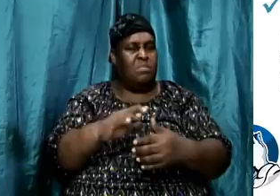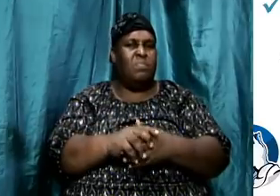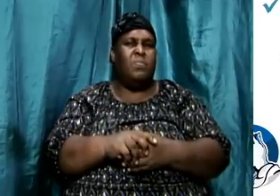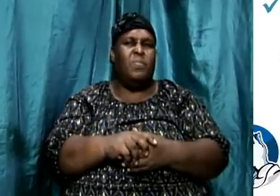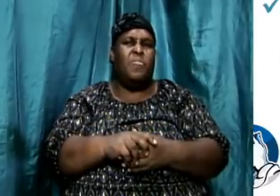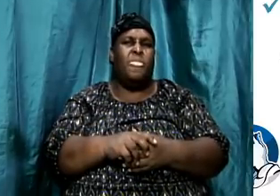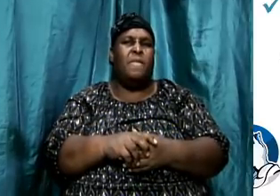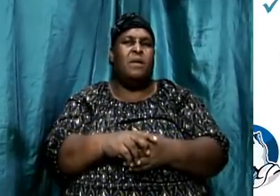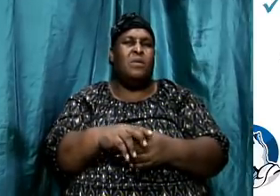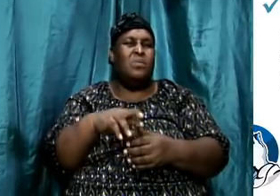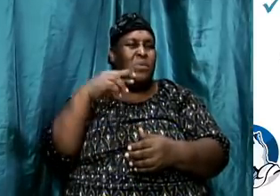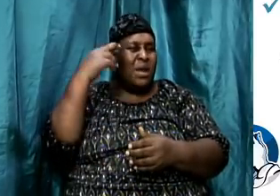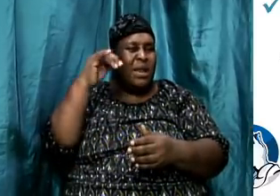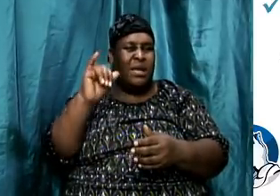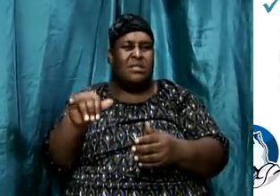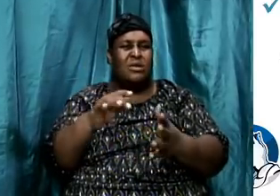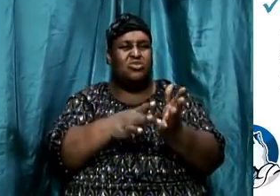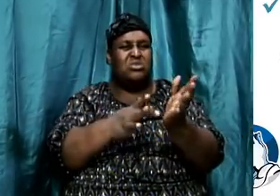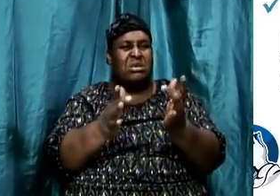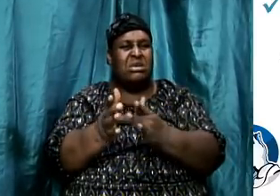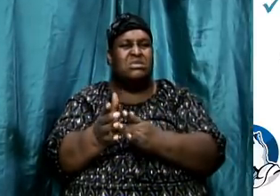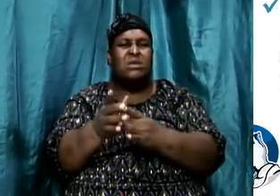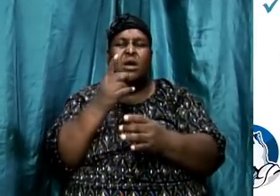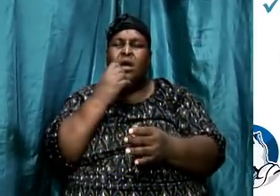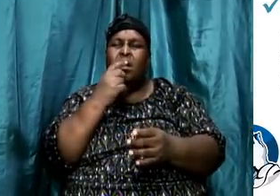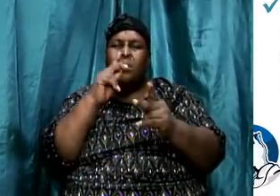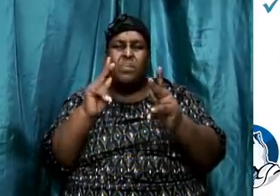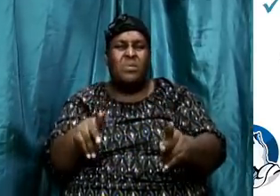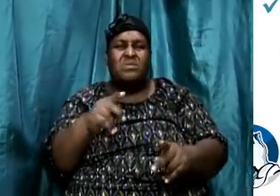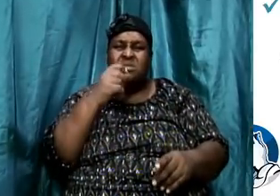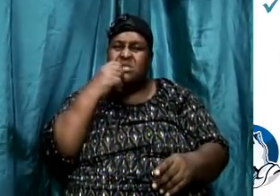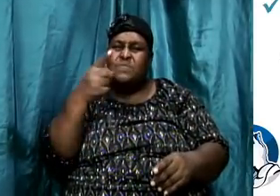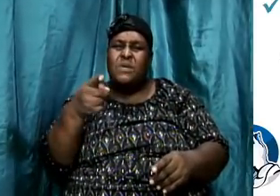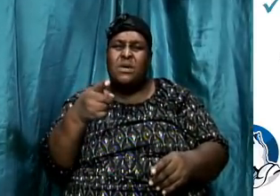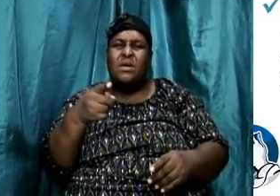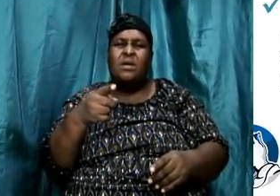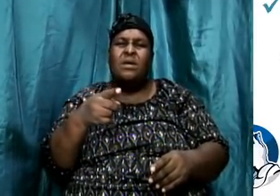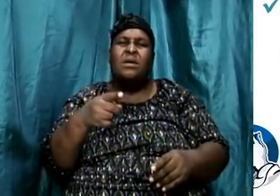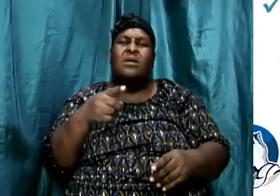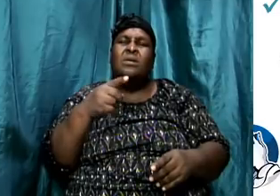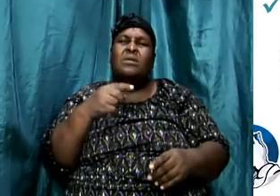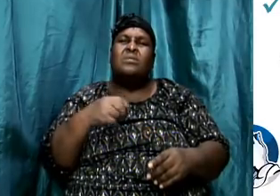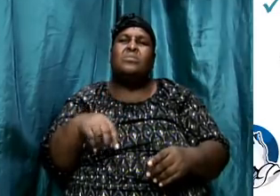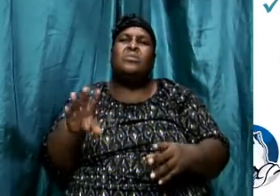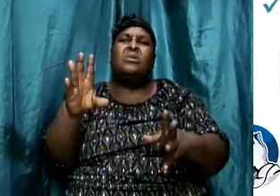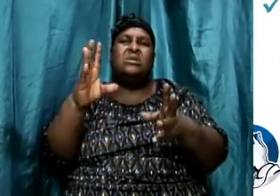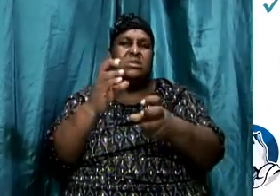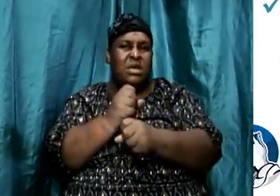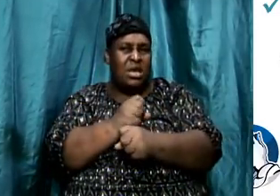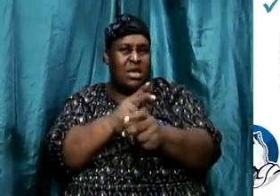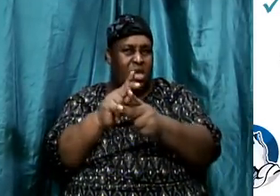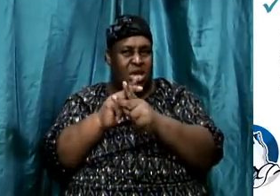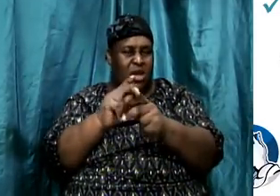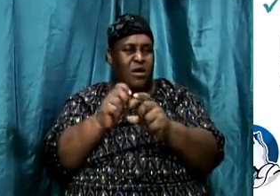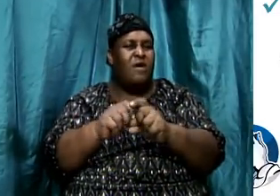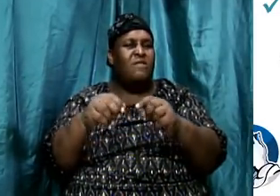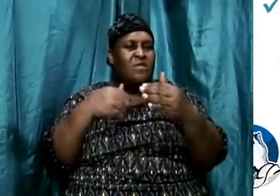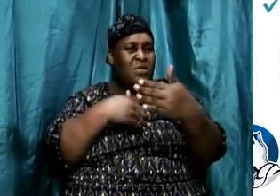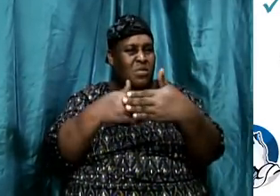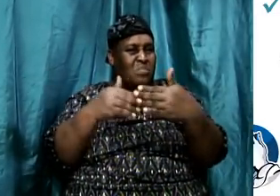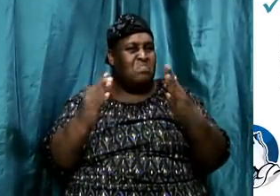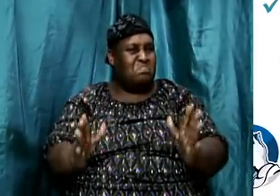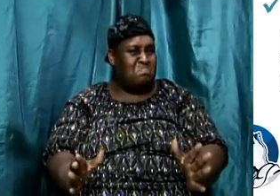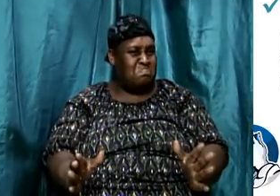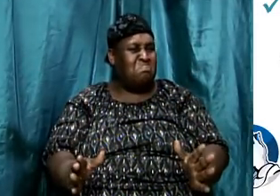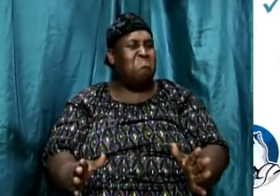realizing that Jesus who was the person who was talking was actually saying that we must treat our neighbor a particular way. them with love.